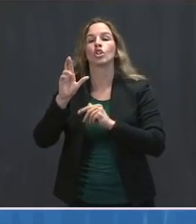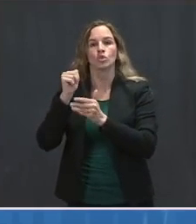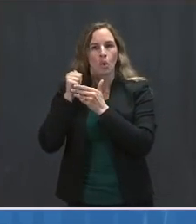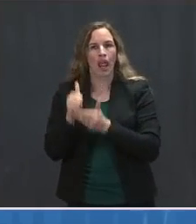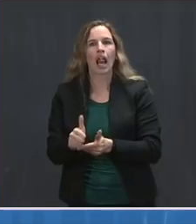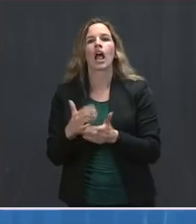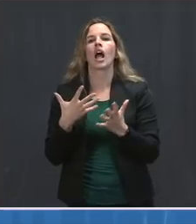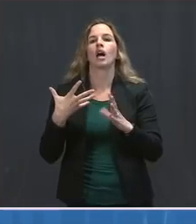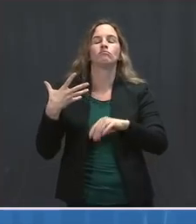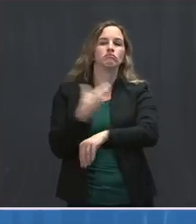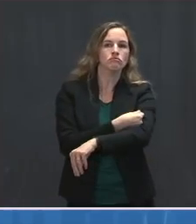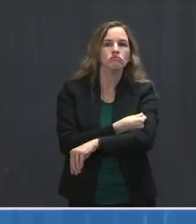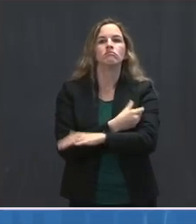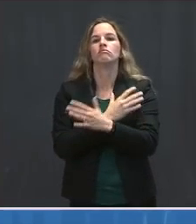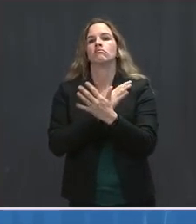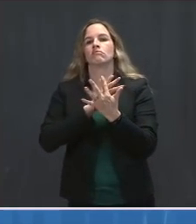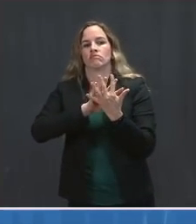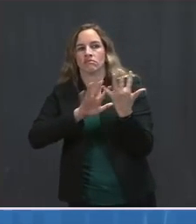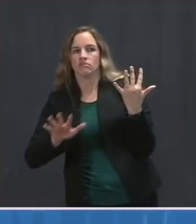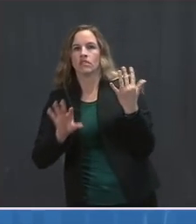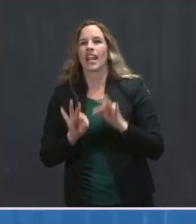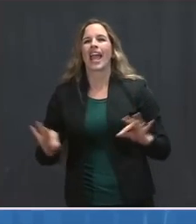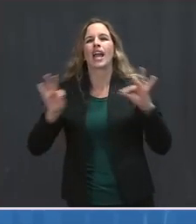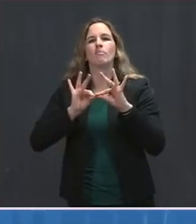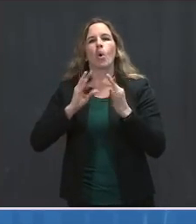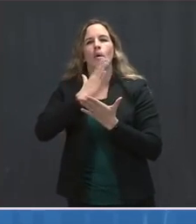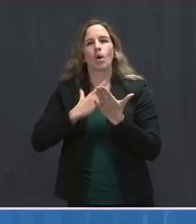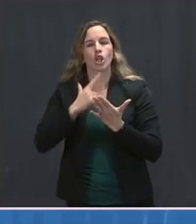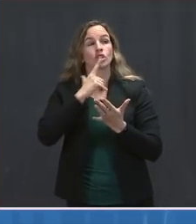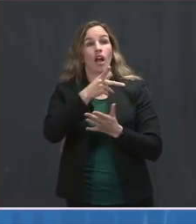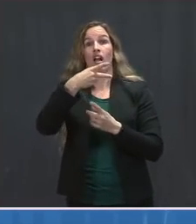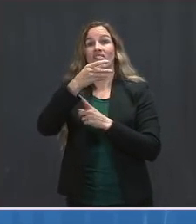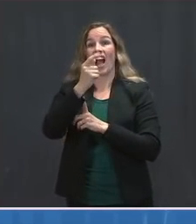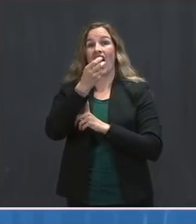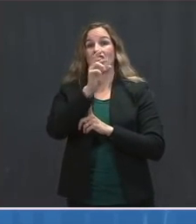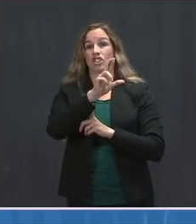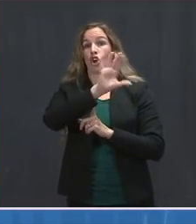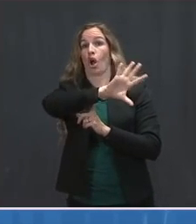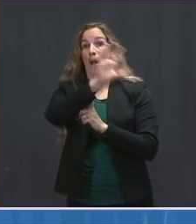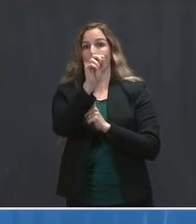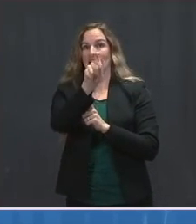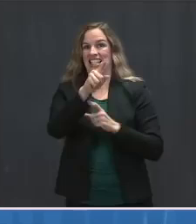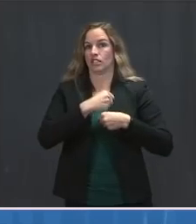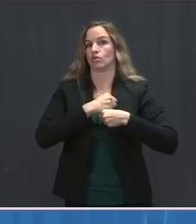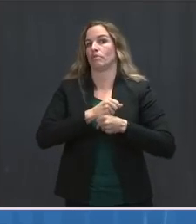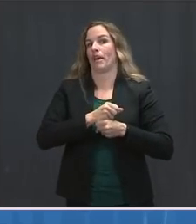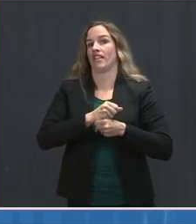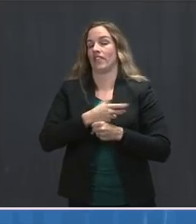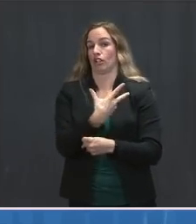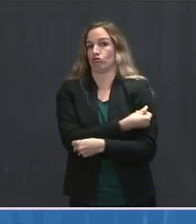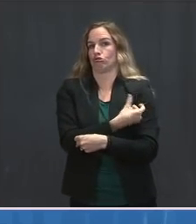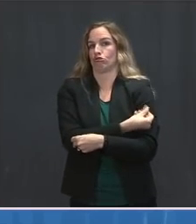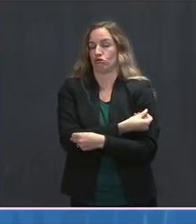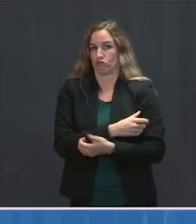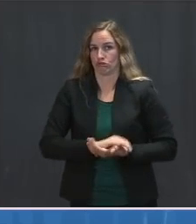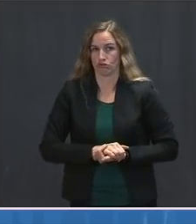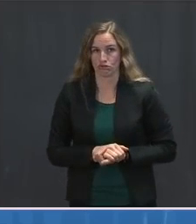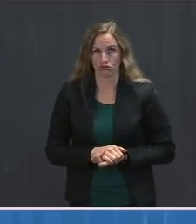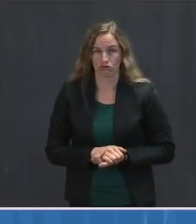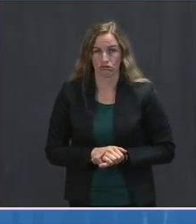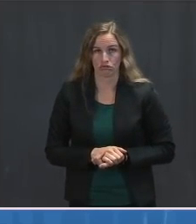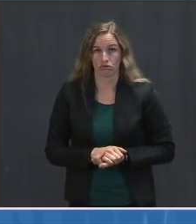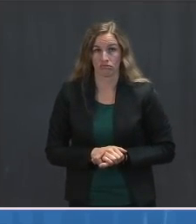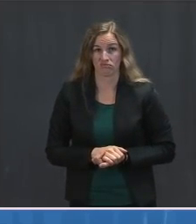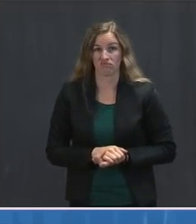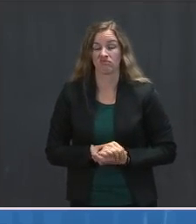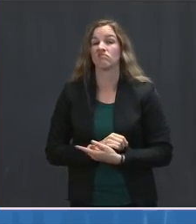units, critical components Pfizer needs to manufacture the COVID vaccine. It's actions like these that will allow Pfizer to